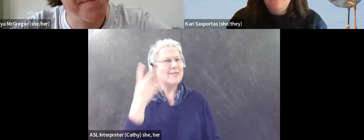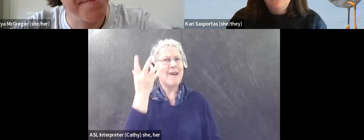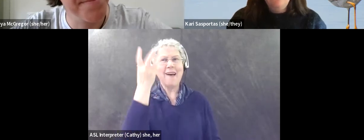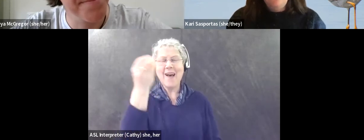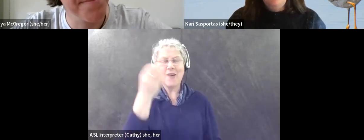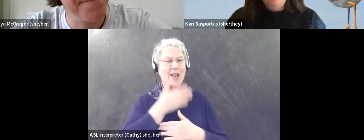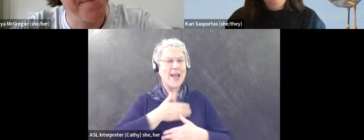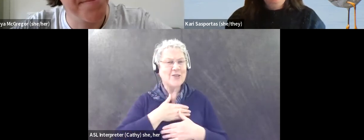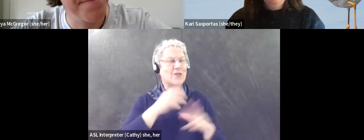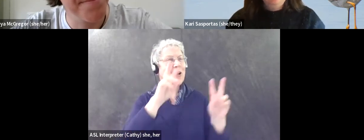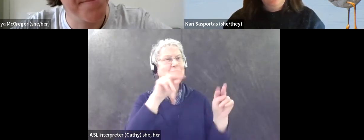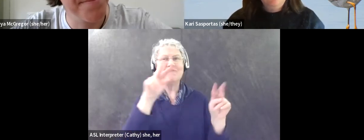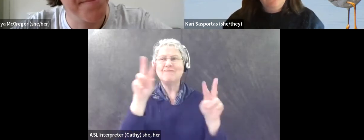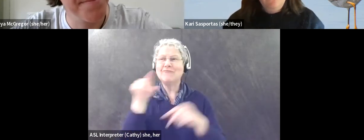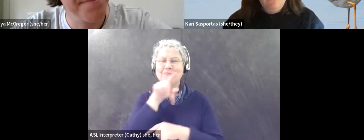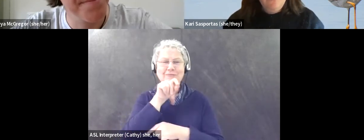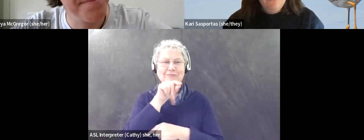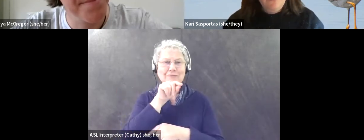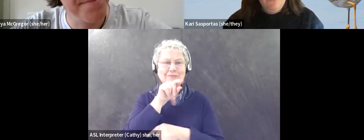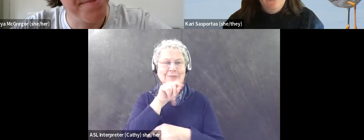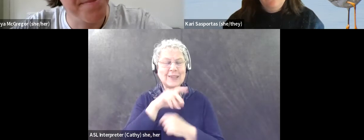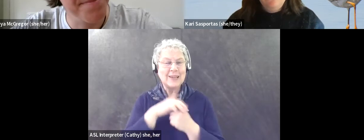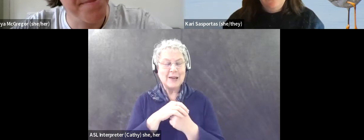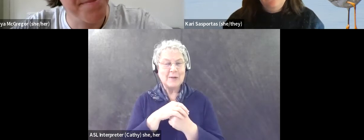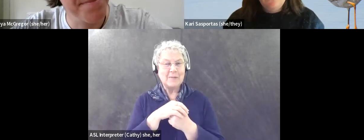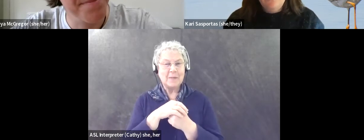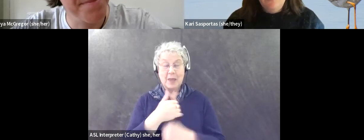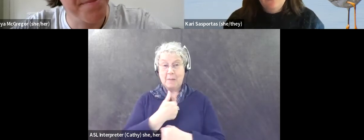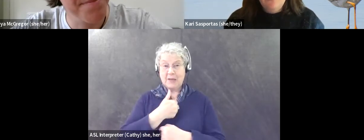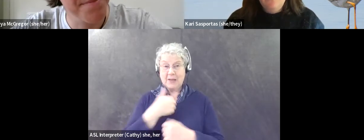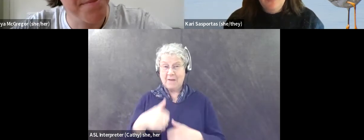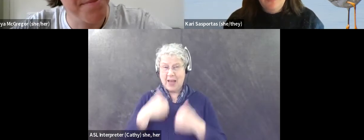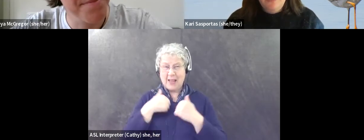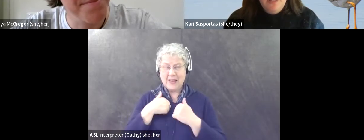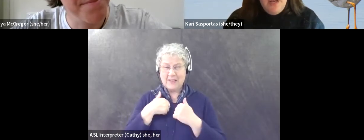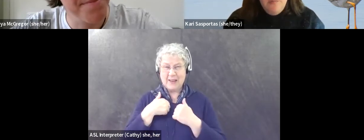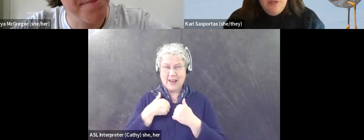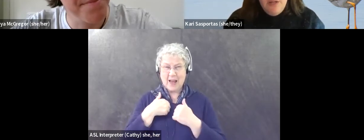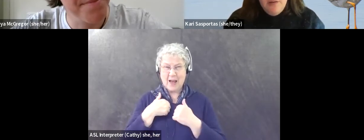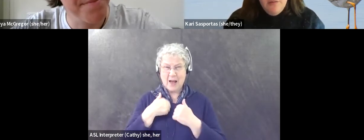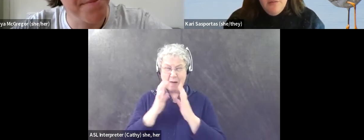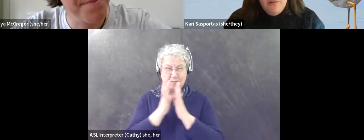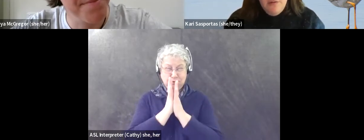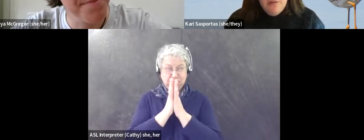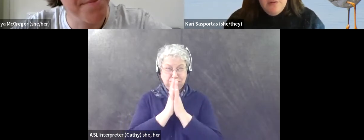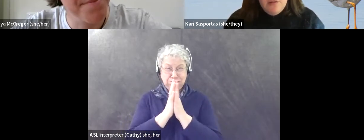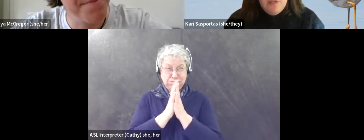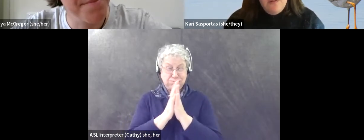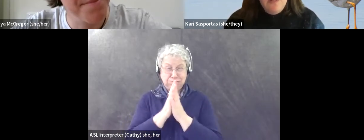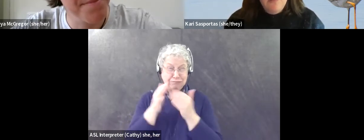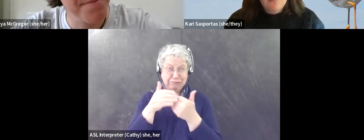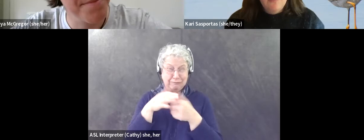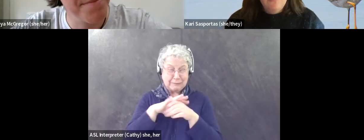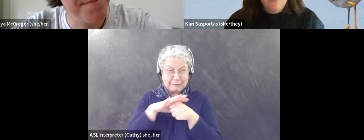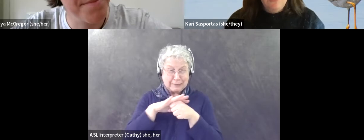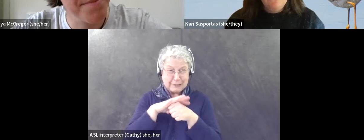Um, I, I've been, I live in a fairly dense urban neighborhood, but I've been out just out